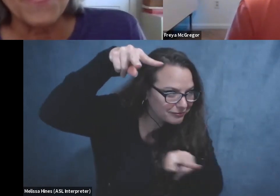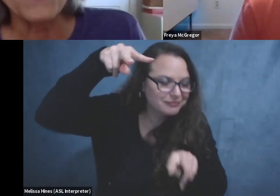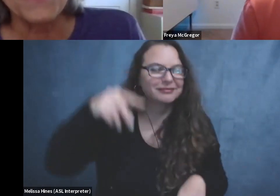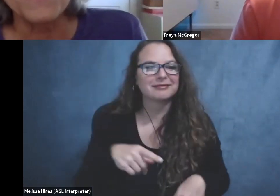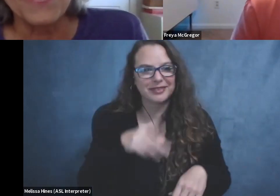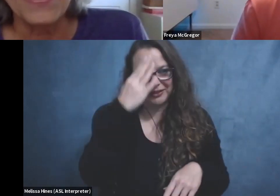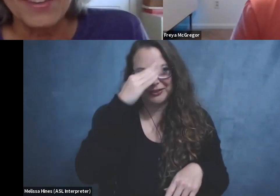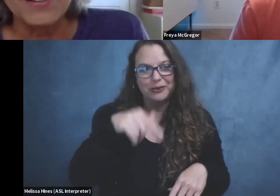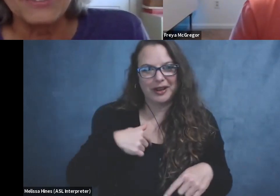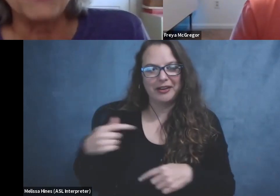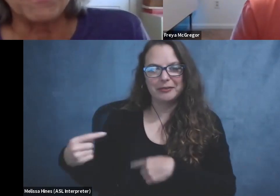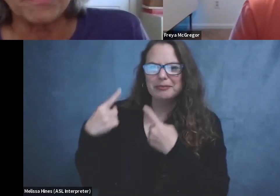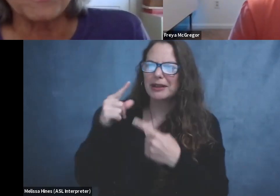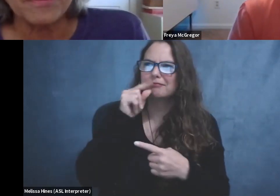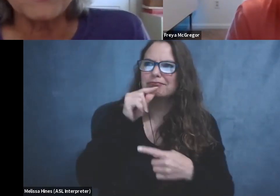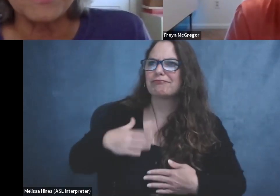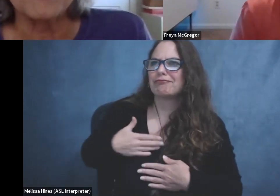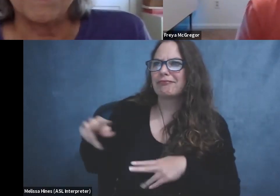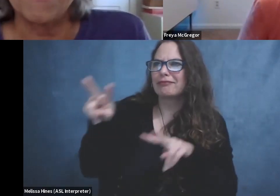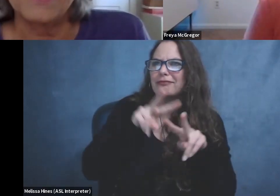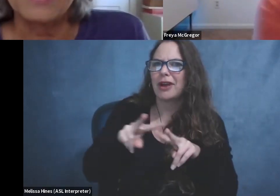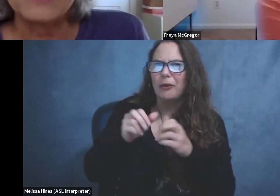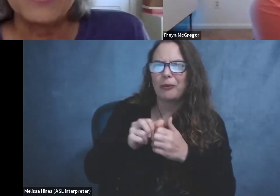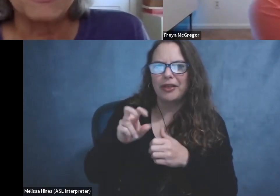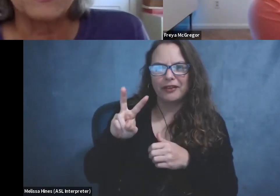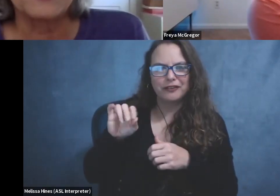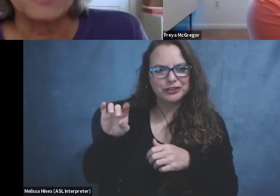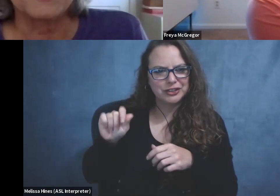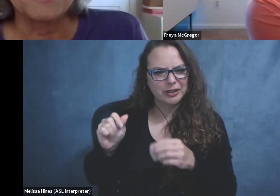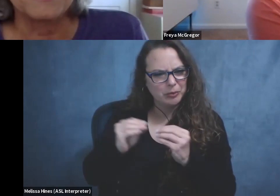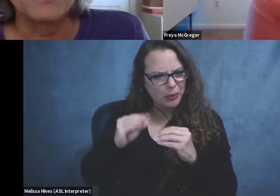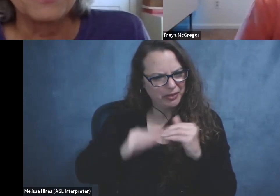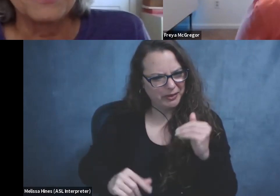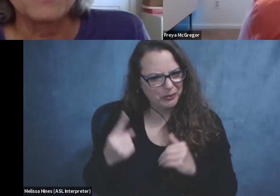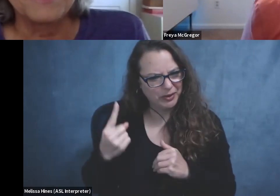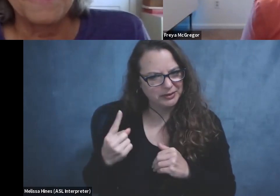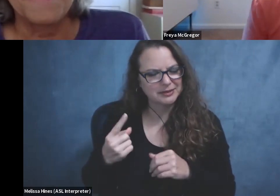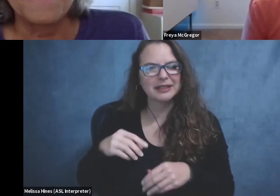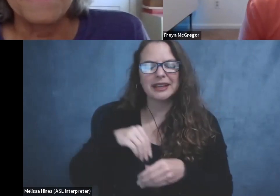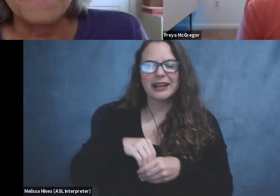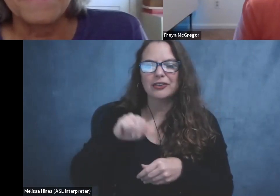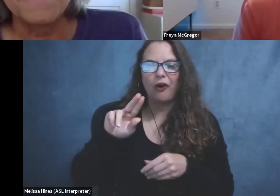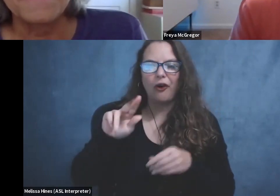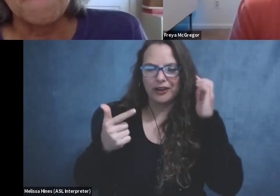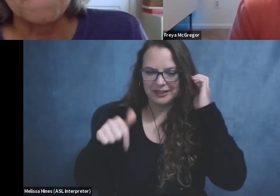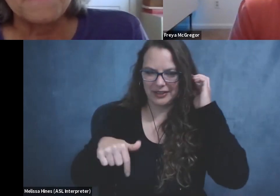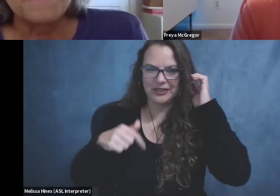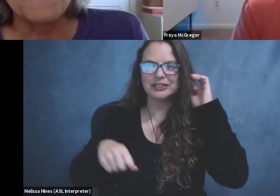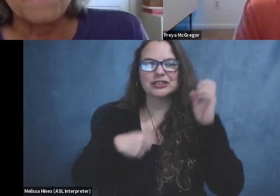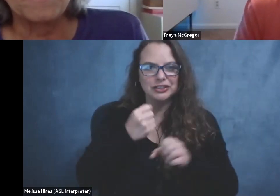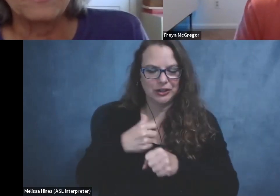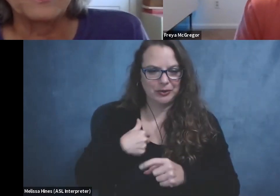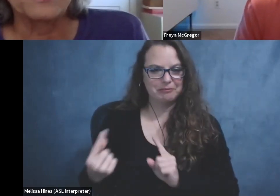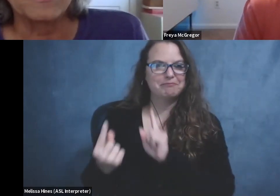Virginia once, no, not once more than once. Um, but in one period of time in August this year, um, we met up for the first time in person